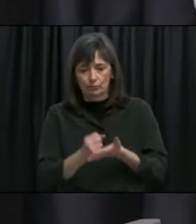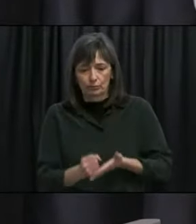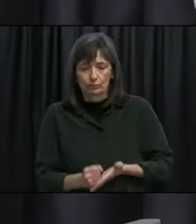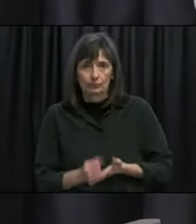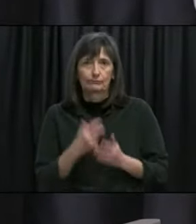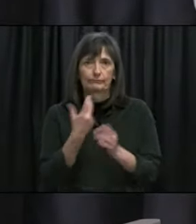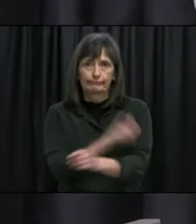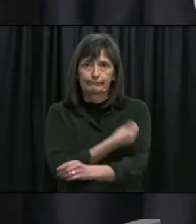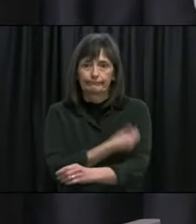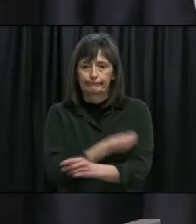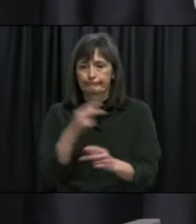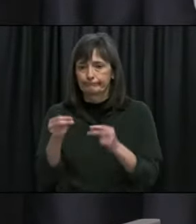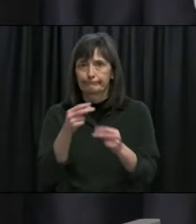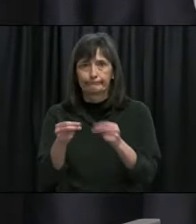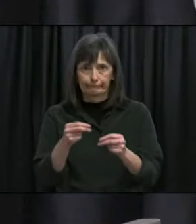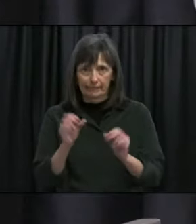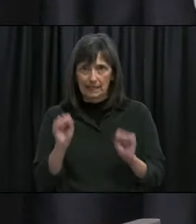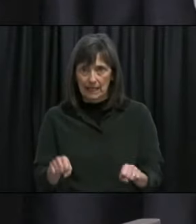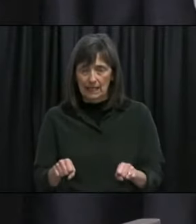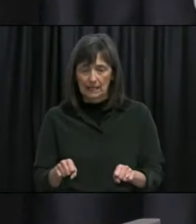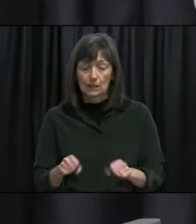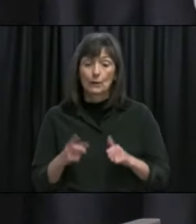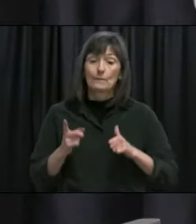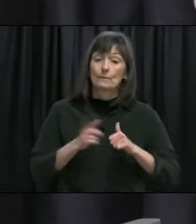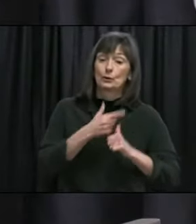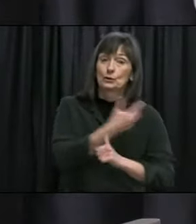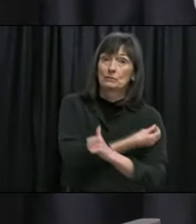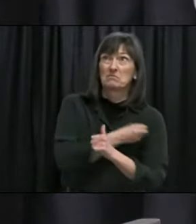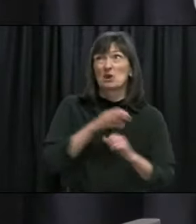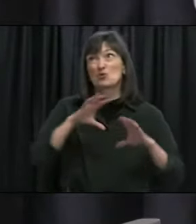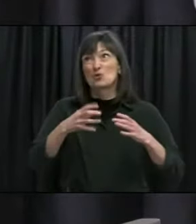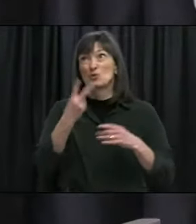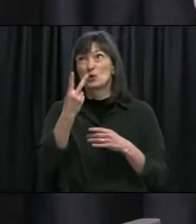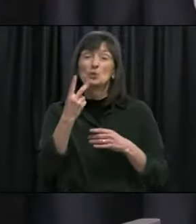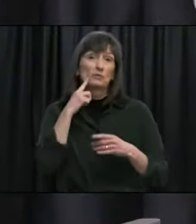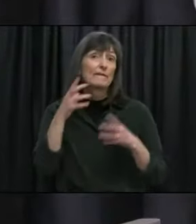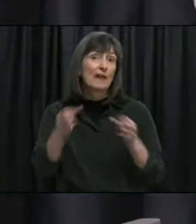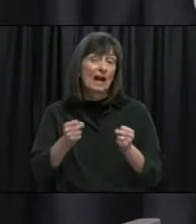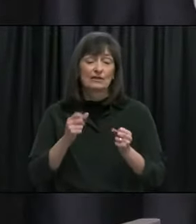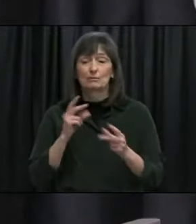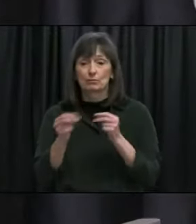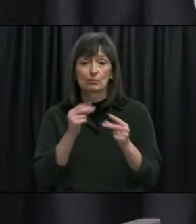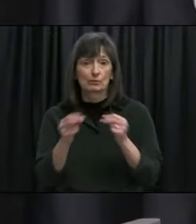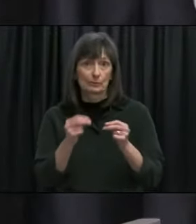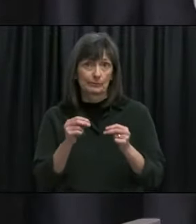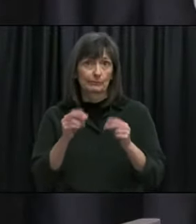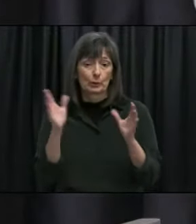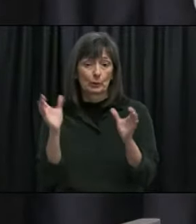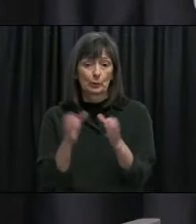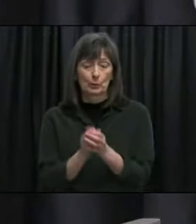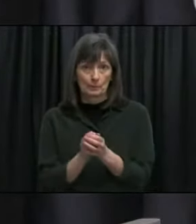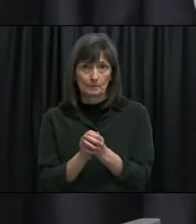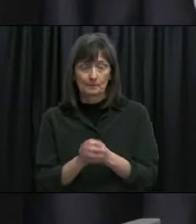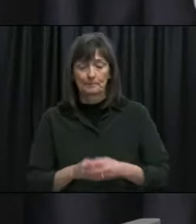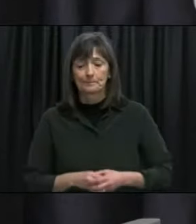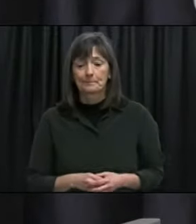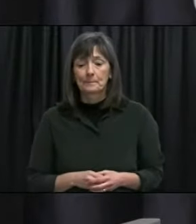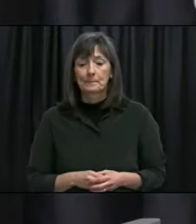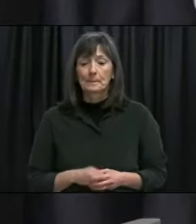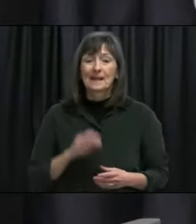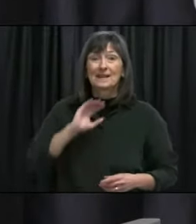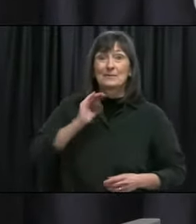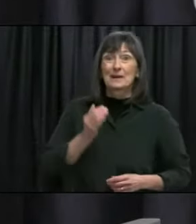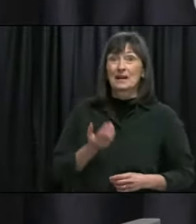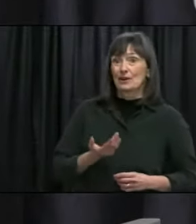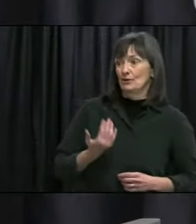provide first dose to people who are in phase two fairly quickly compared to where